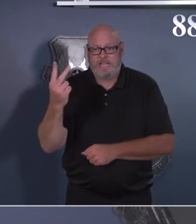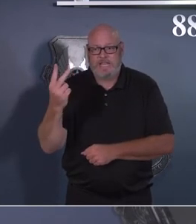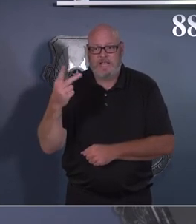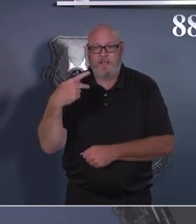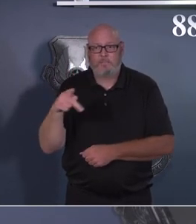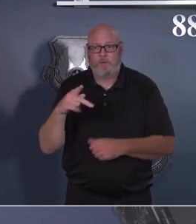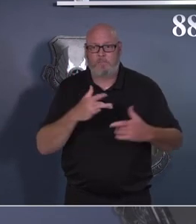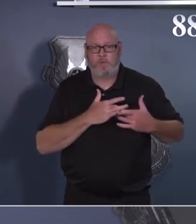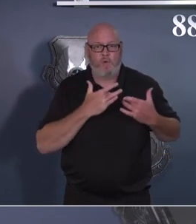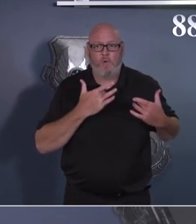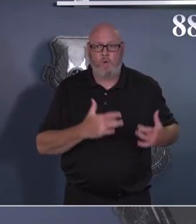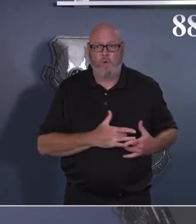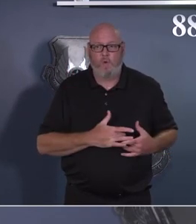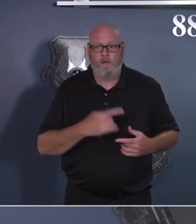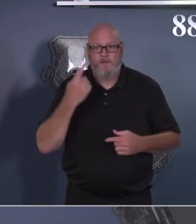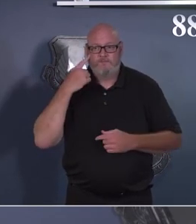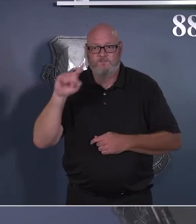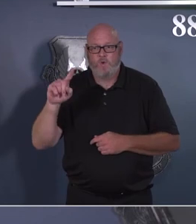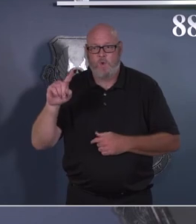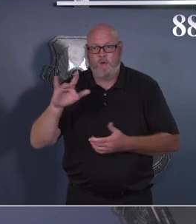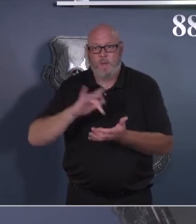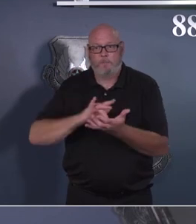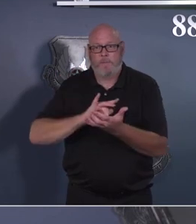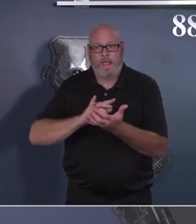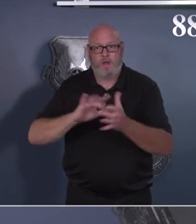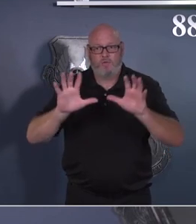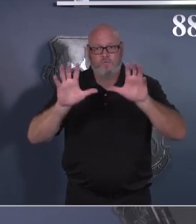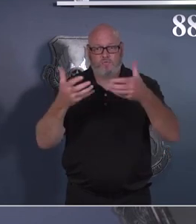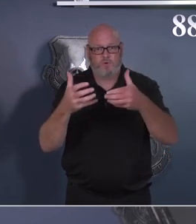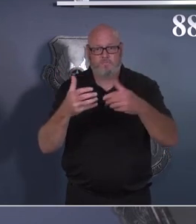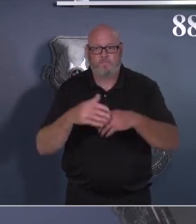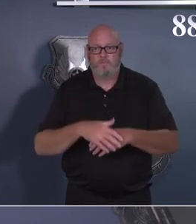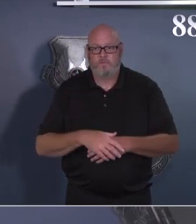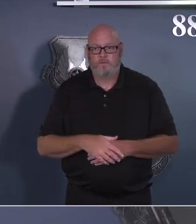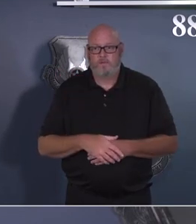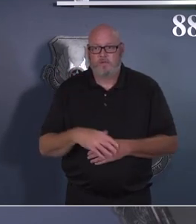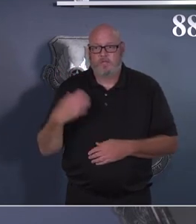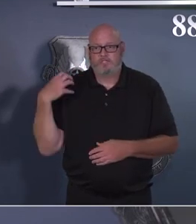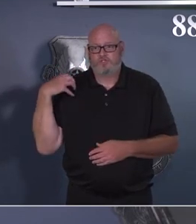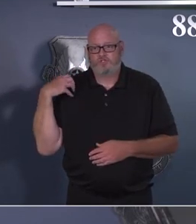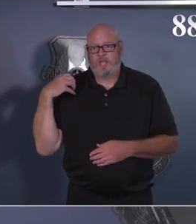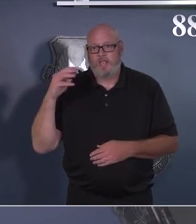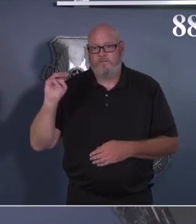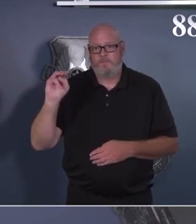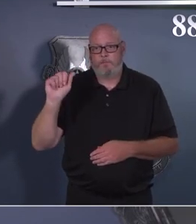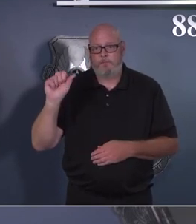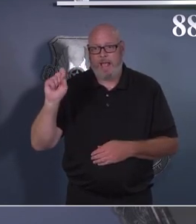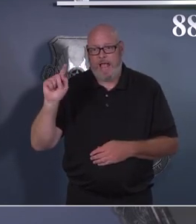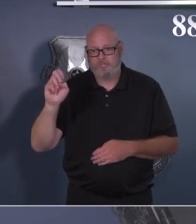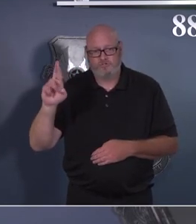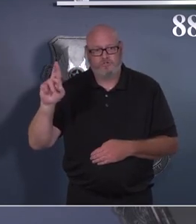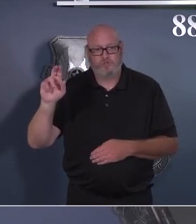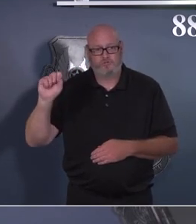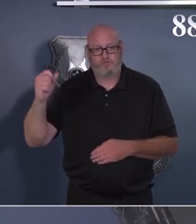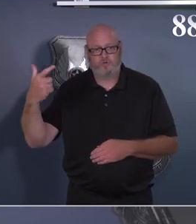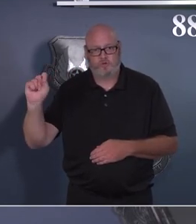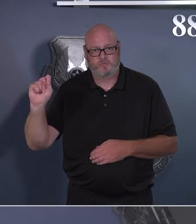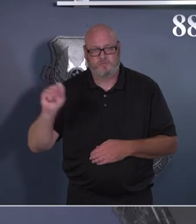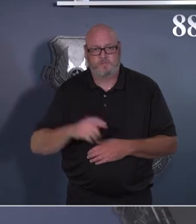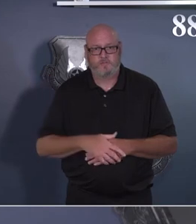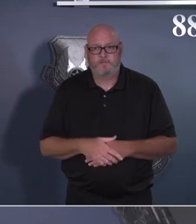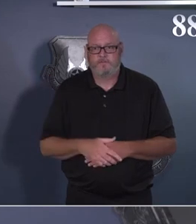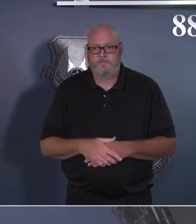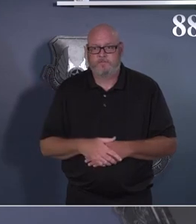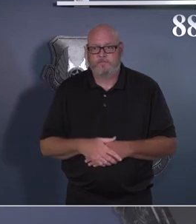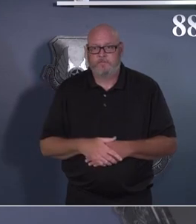Master Sergeant in our medical group and know that the toll that an individual takes in the Purple Heart is just an